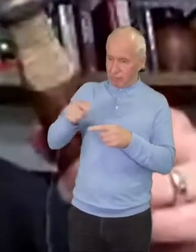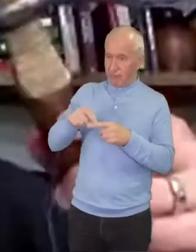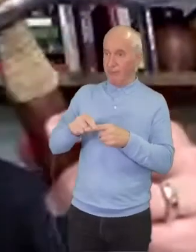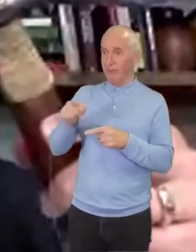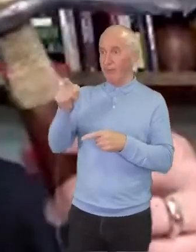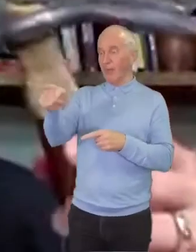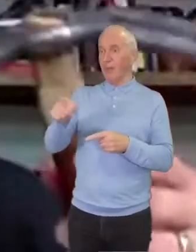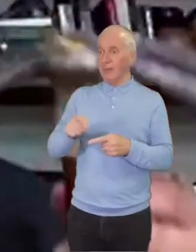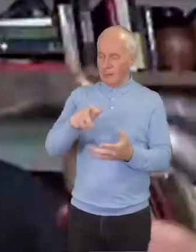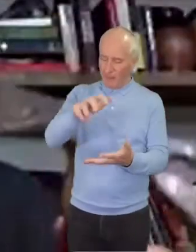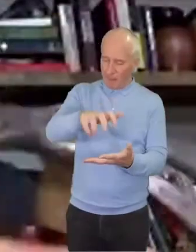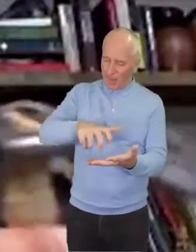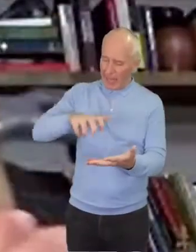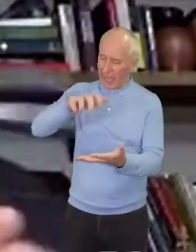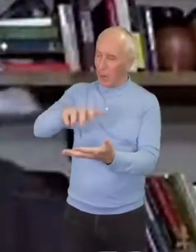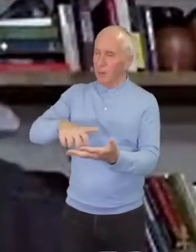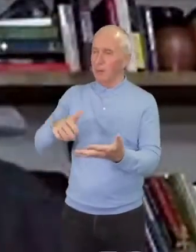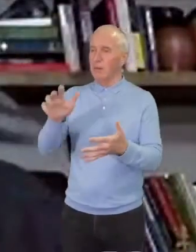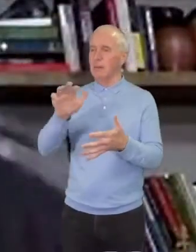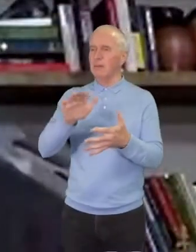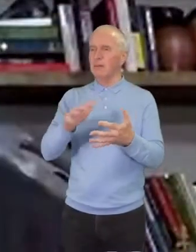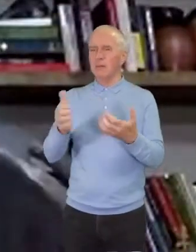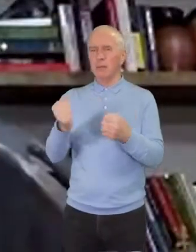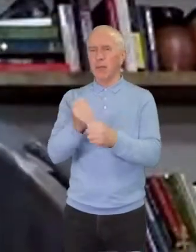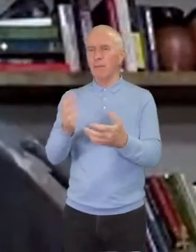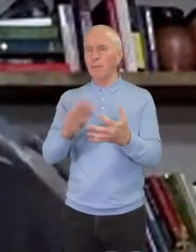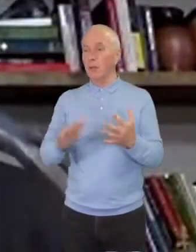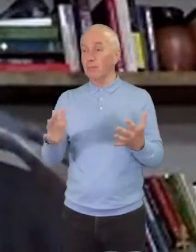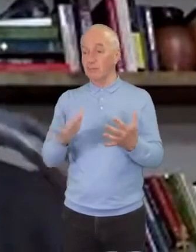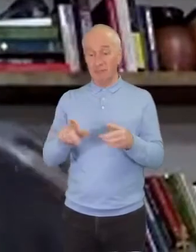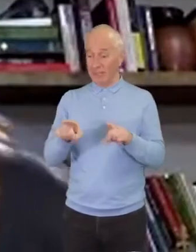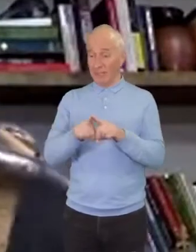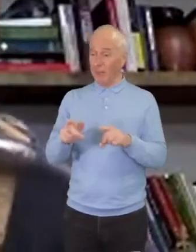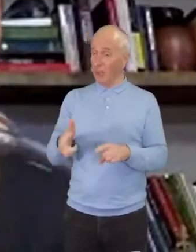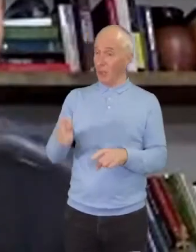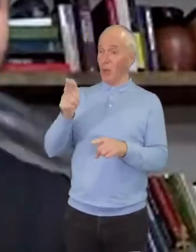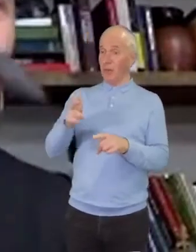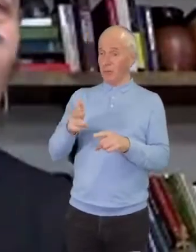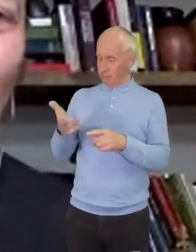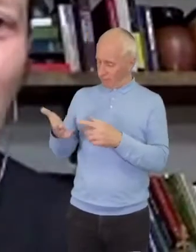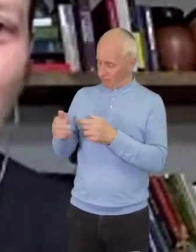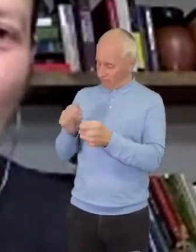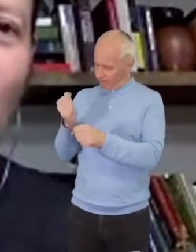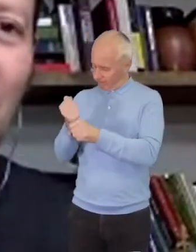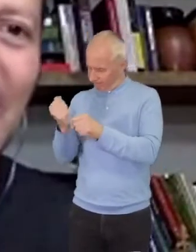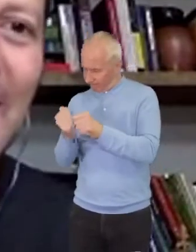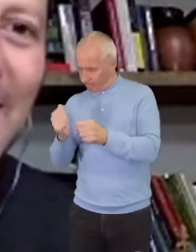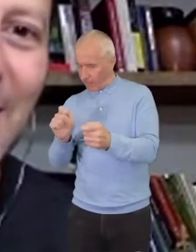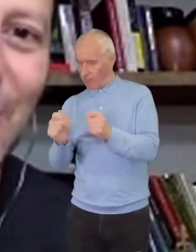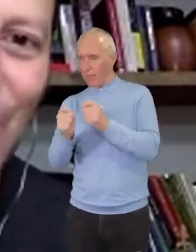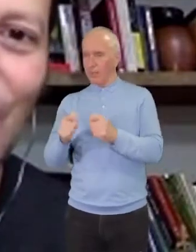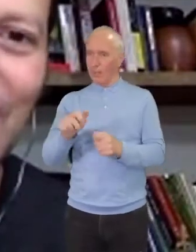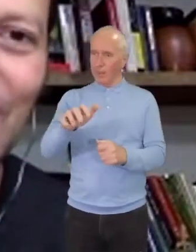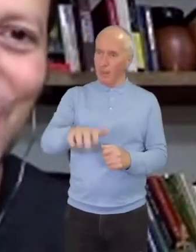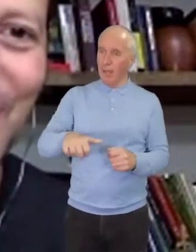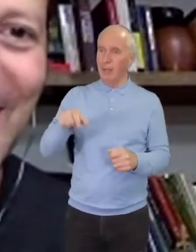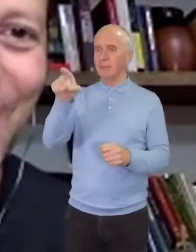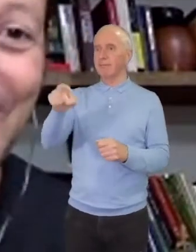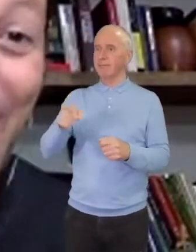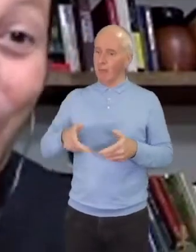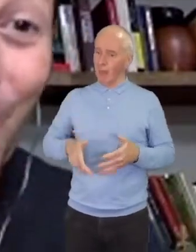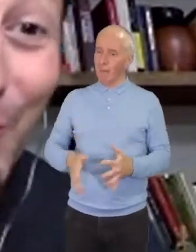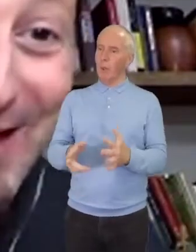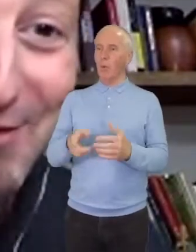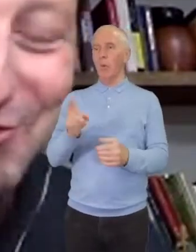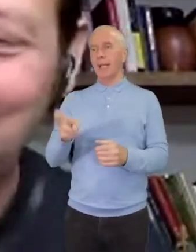is made out of a gun that's been transformed. Sometimes I tell people this is what a born again gun looks